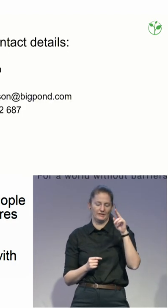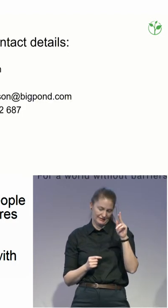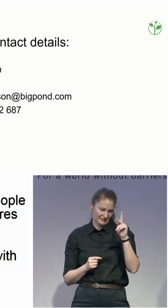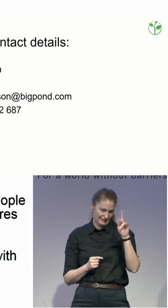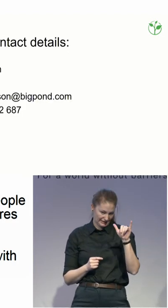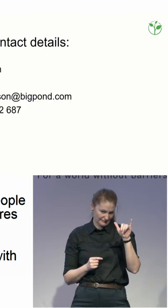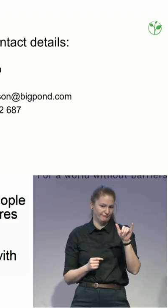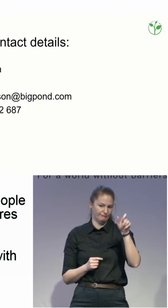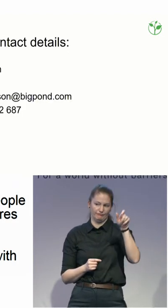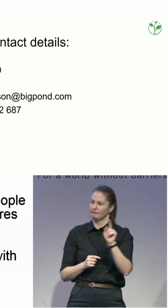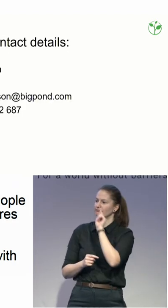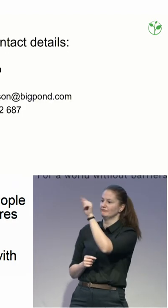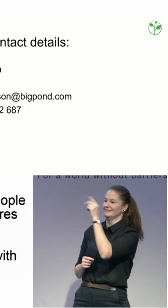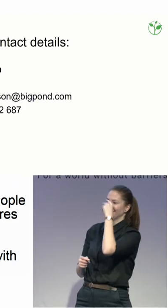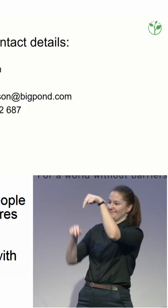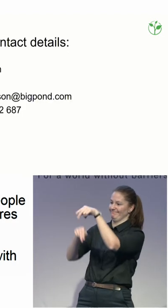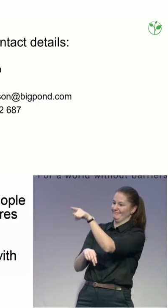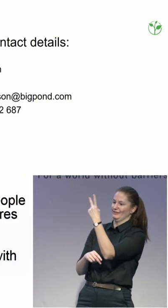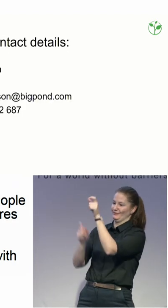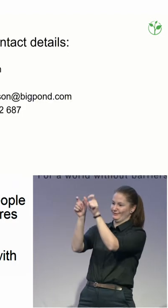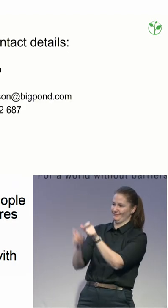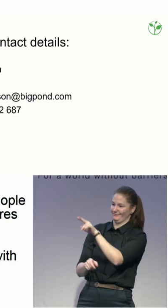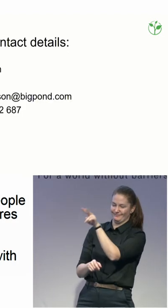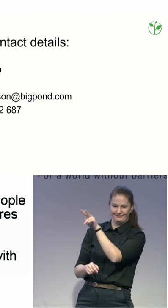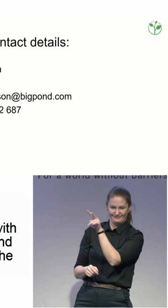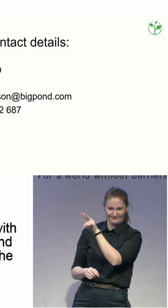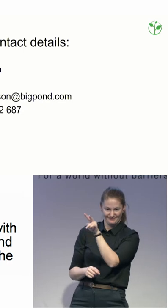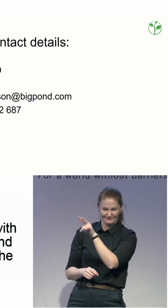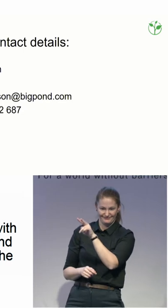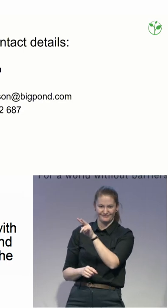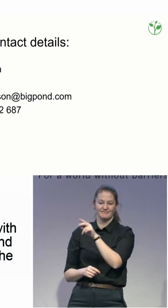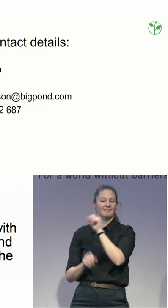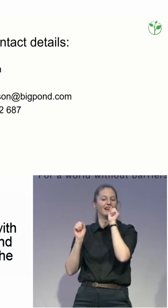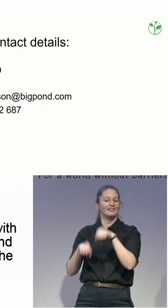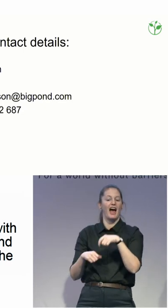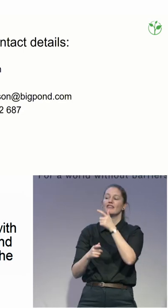days, please come and talk further about our program and we'd be happy to talk about it. Thank you.